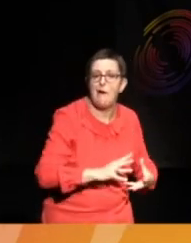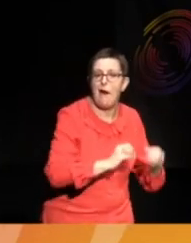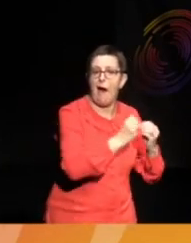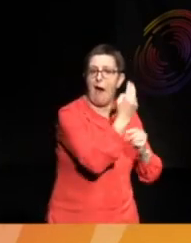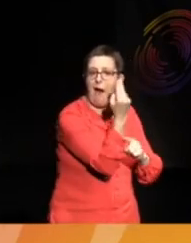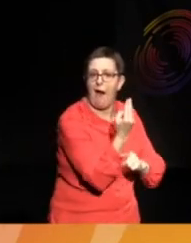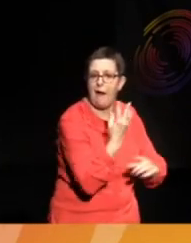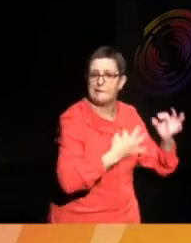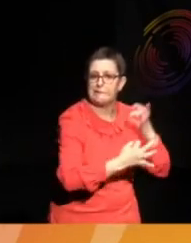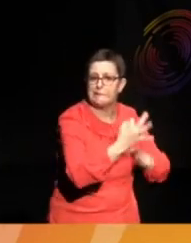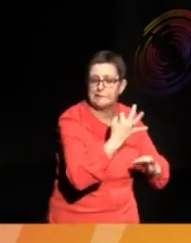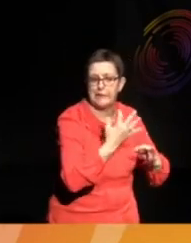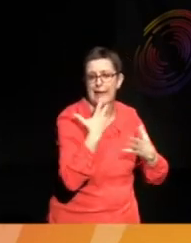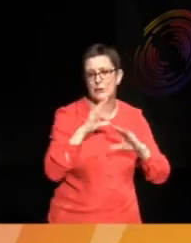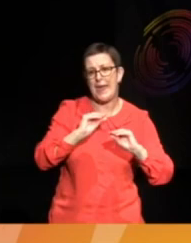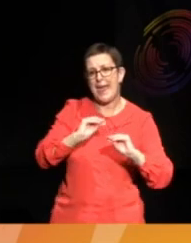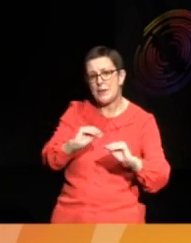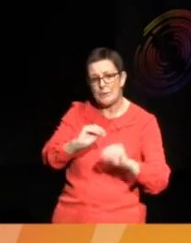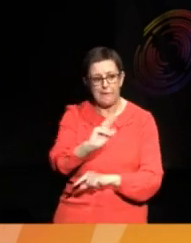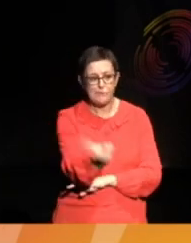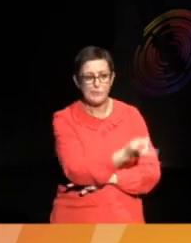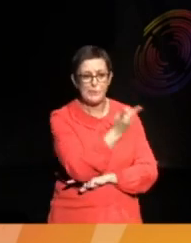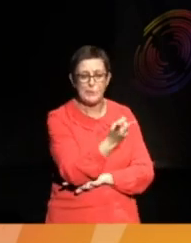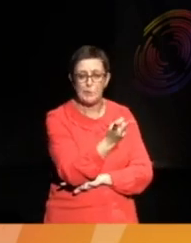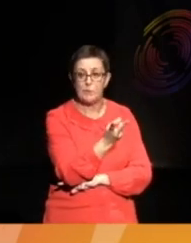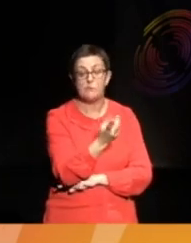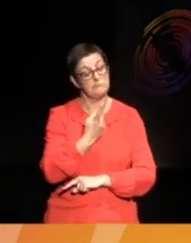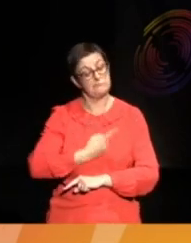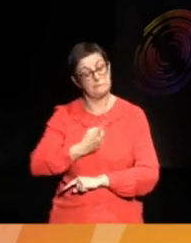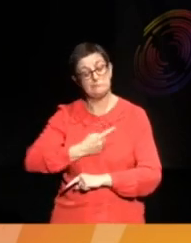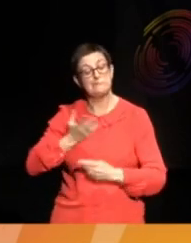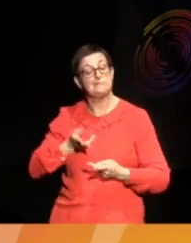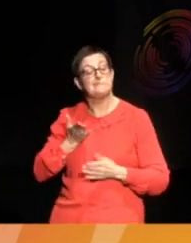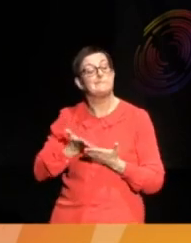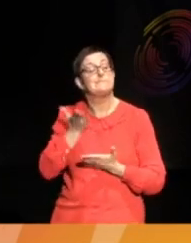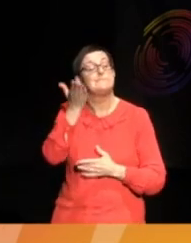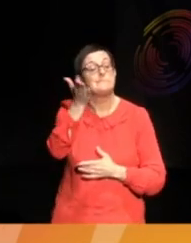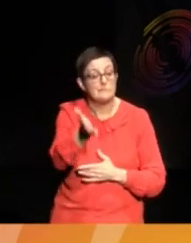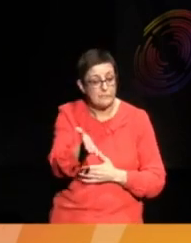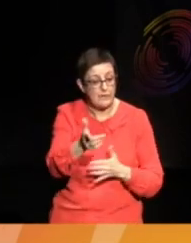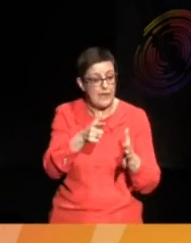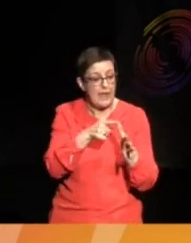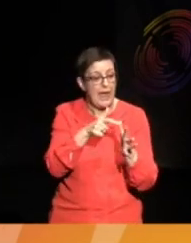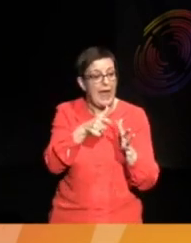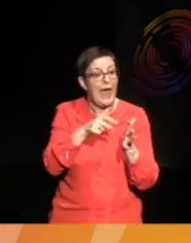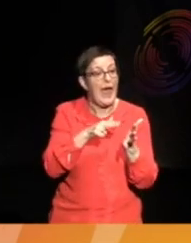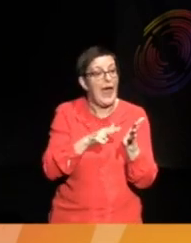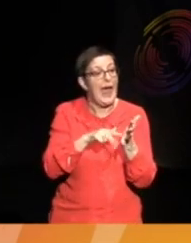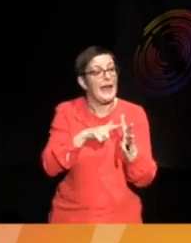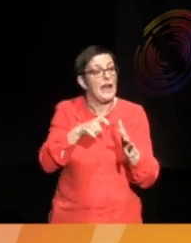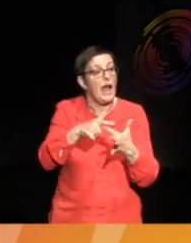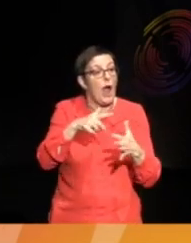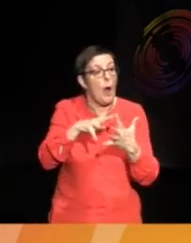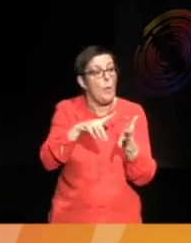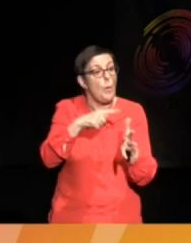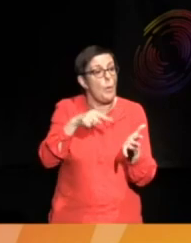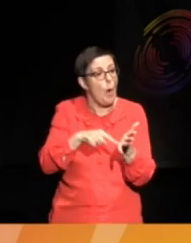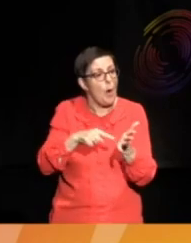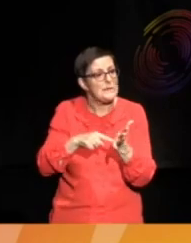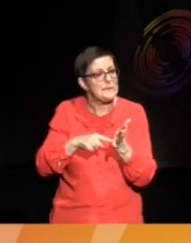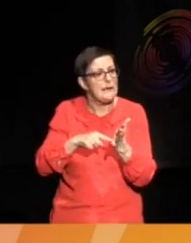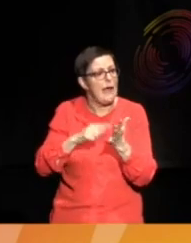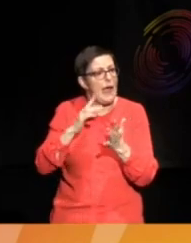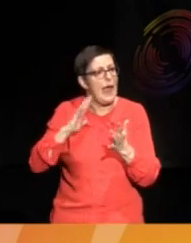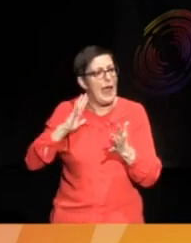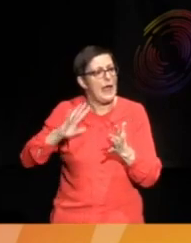two things. And I took a trip. I took a trip to see Angkor Wat in Cambodia in 2015. And it was